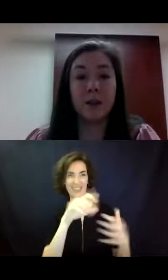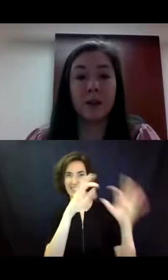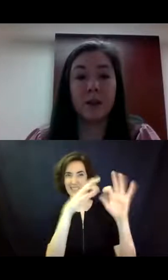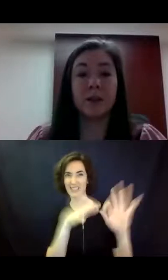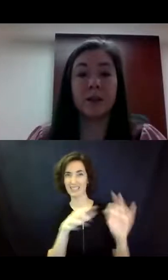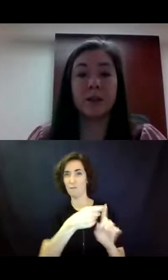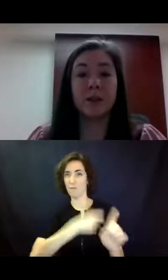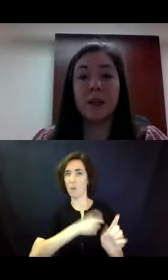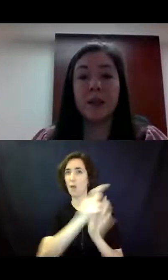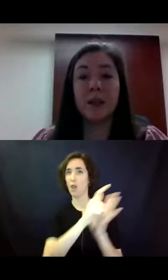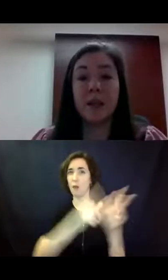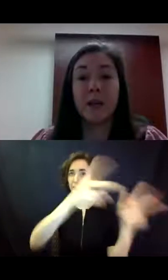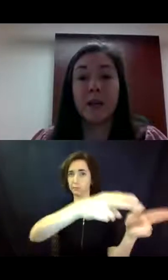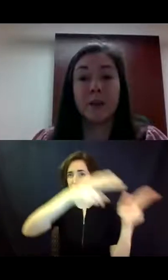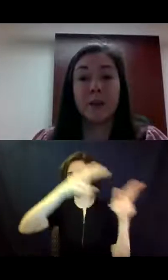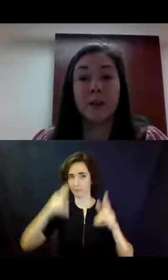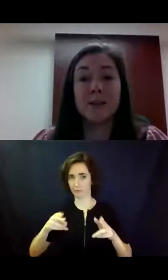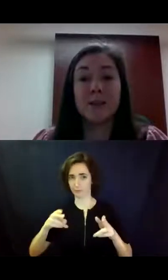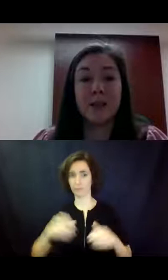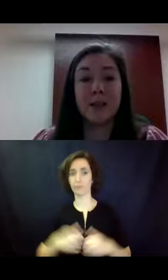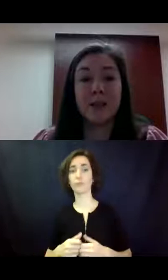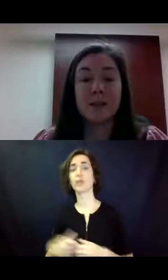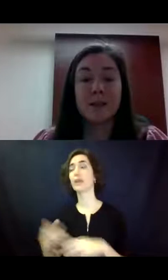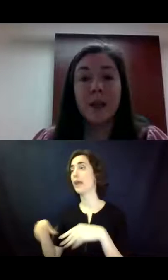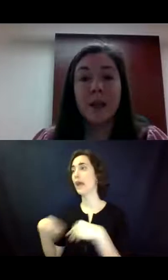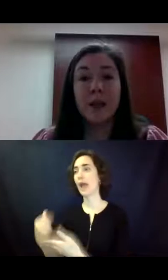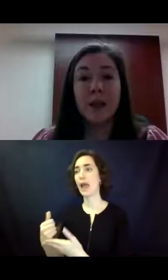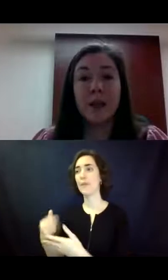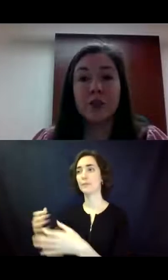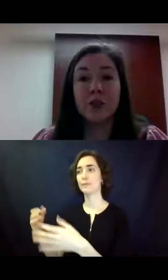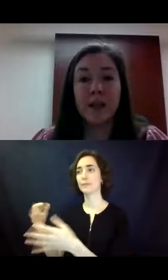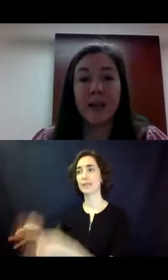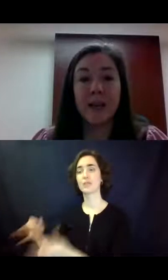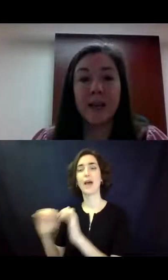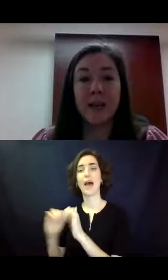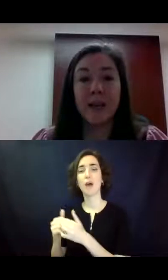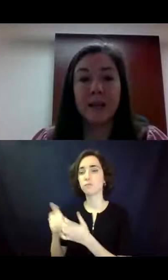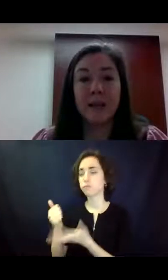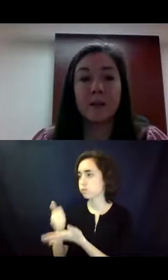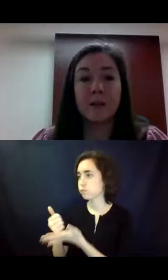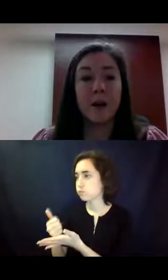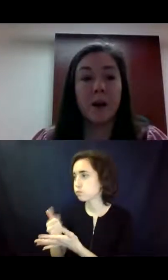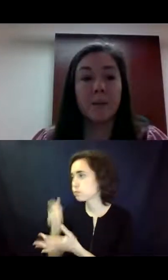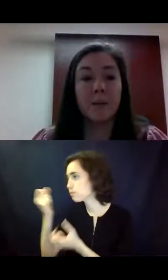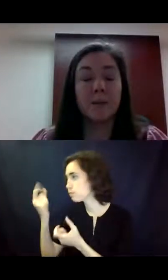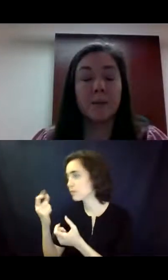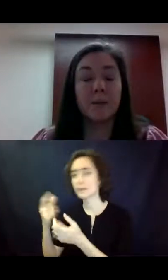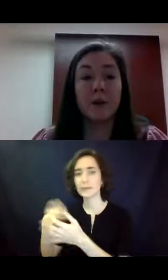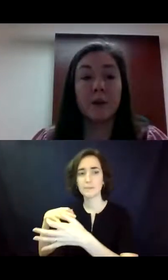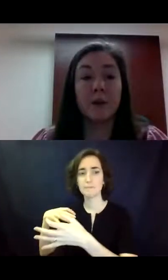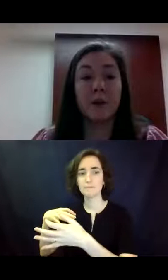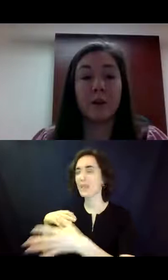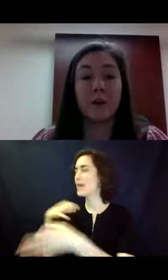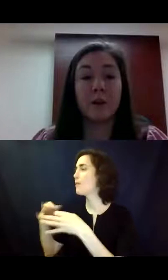can per provide supported decision-making by including assistance and understanding, um, their